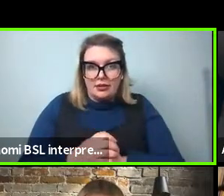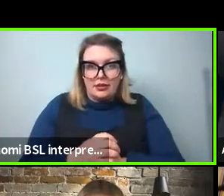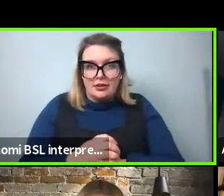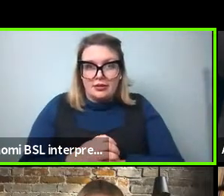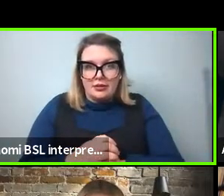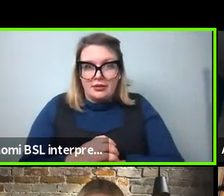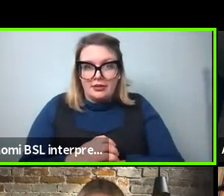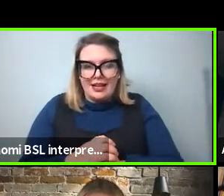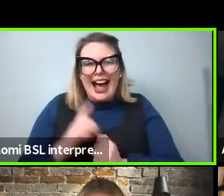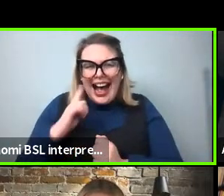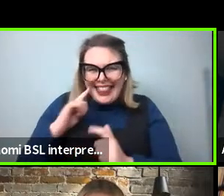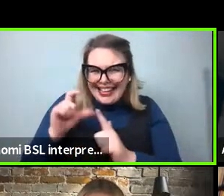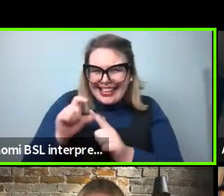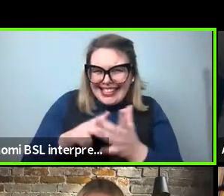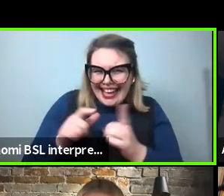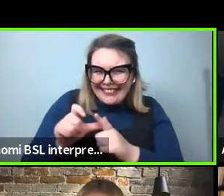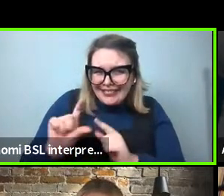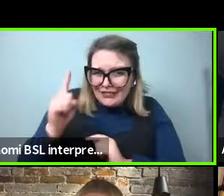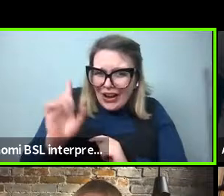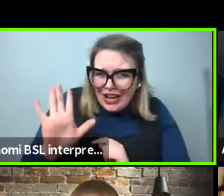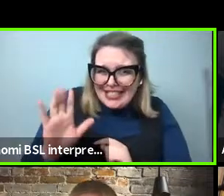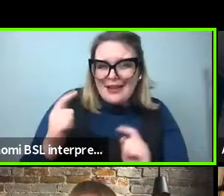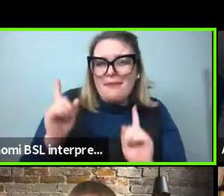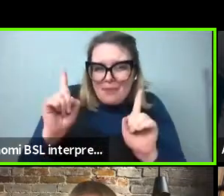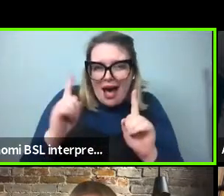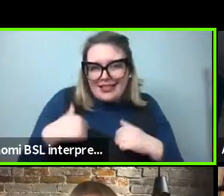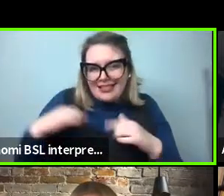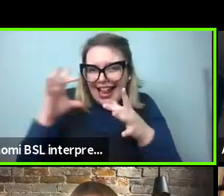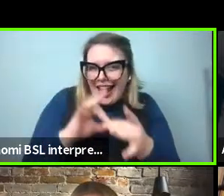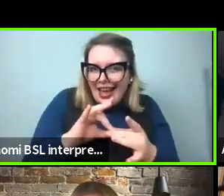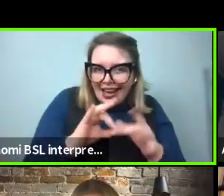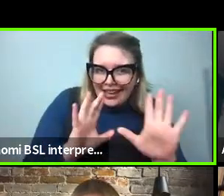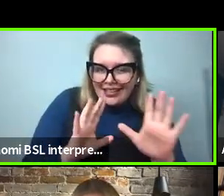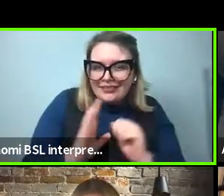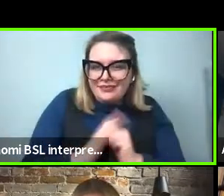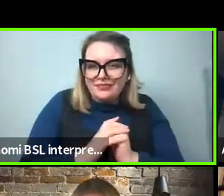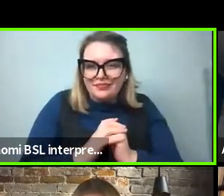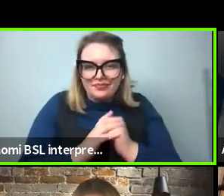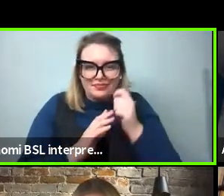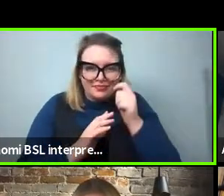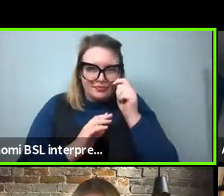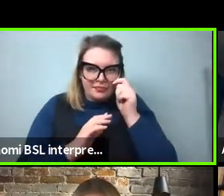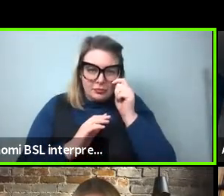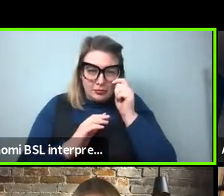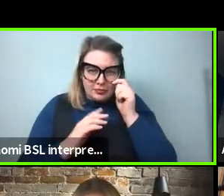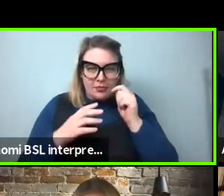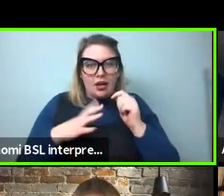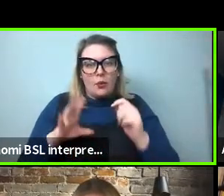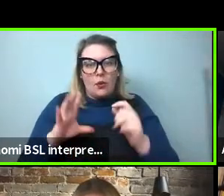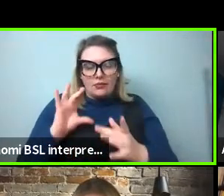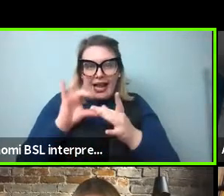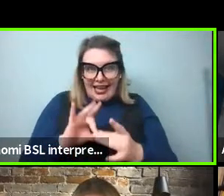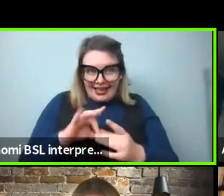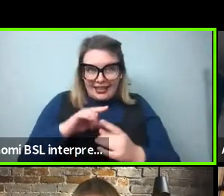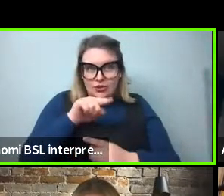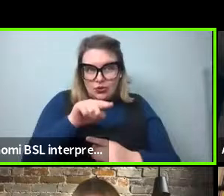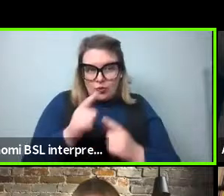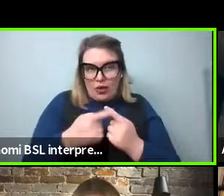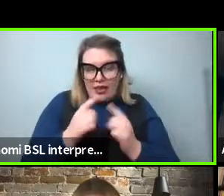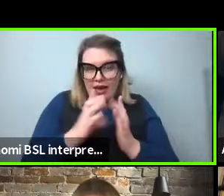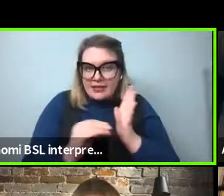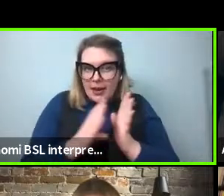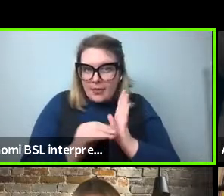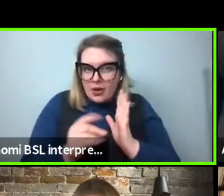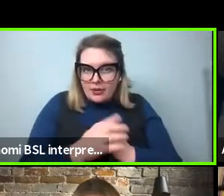maybe David was first, but I had something. I'm sorry. I have something to say specifically on the example that Adele gave. Martin might know exactly.